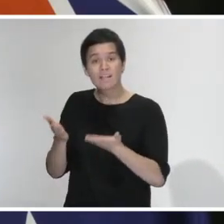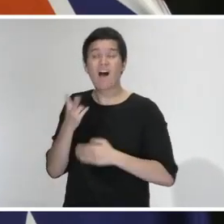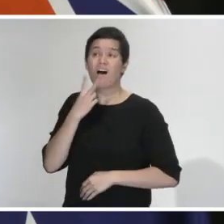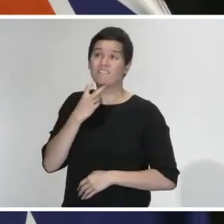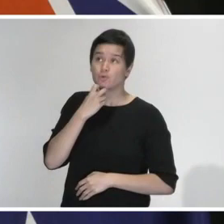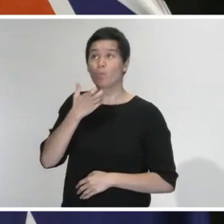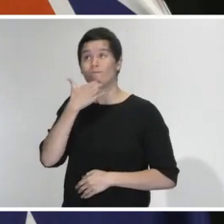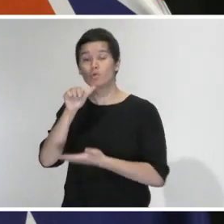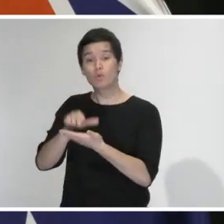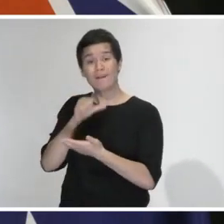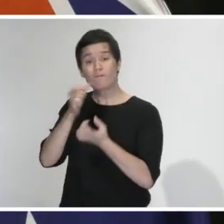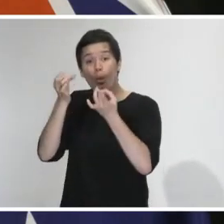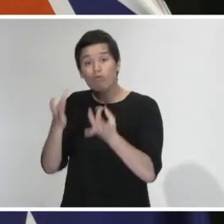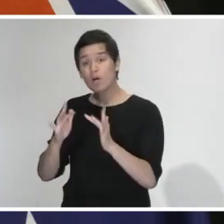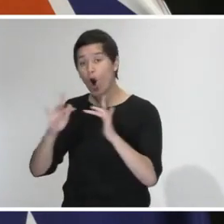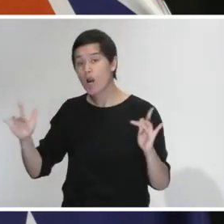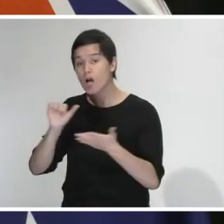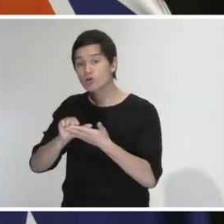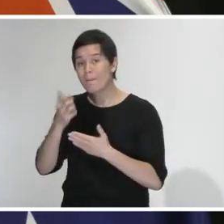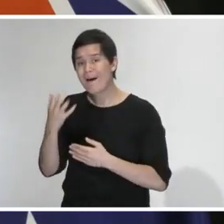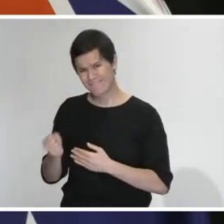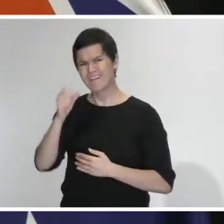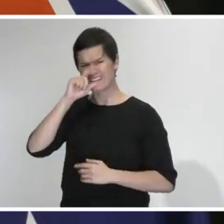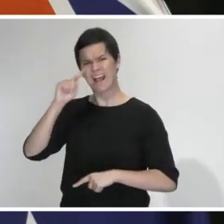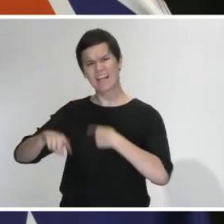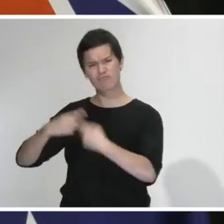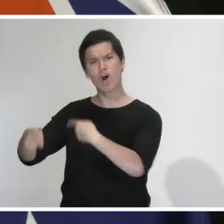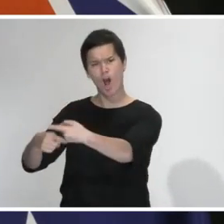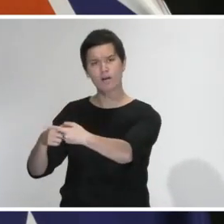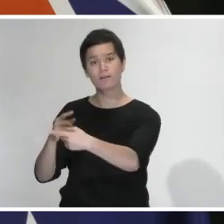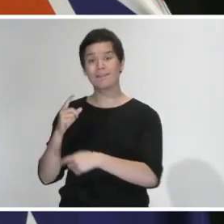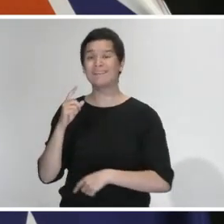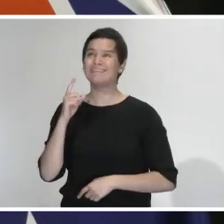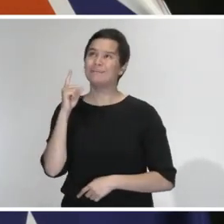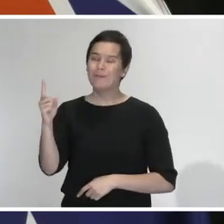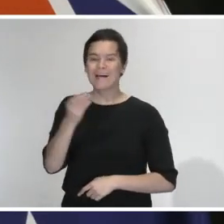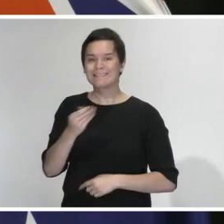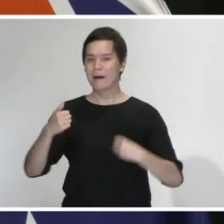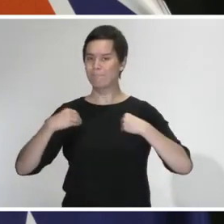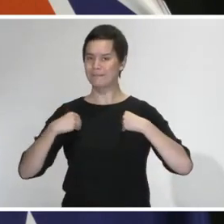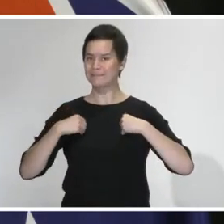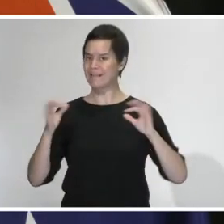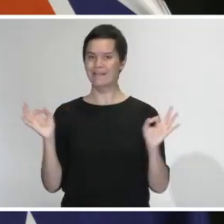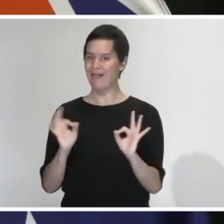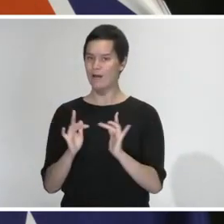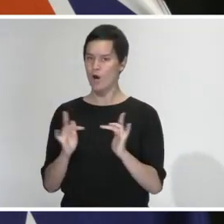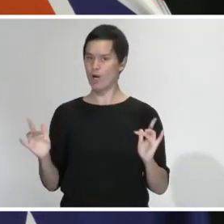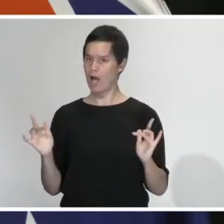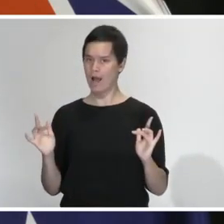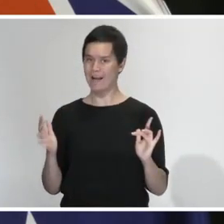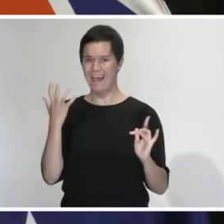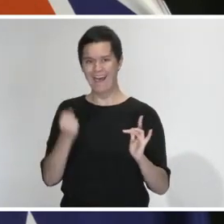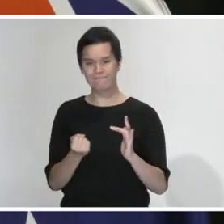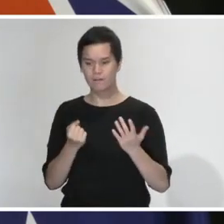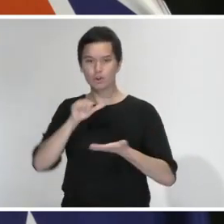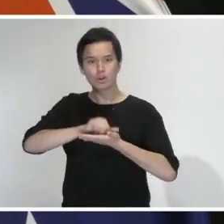question mark is for those who only offered a retail offering, then transitioning into online sales and establishing new ways of